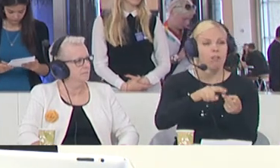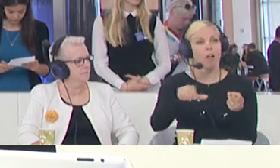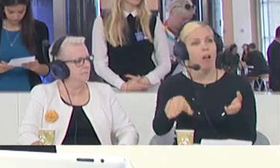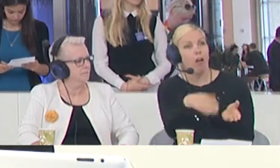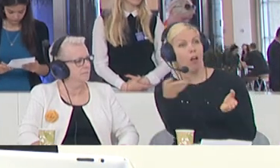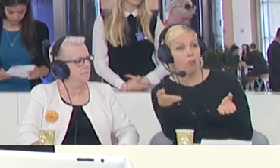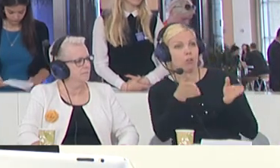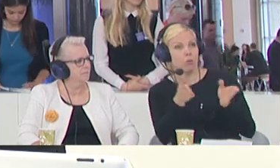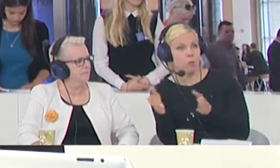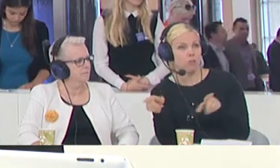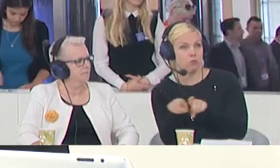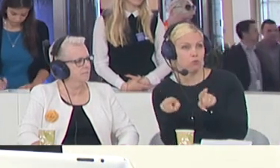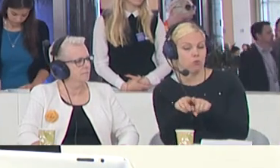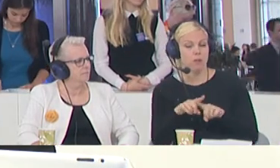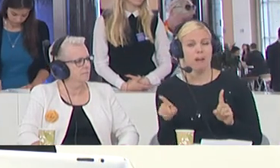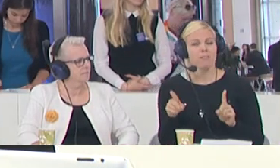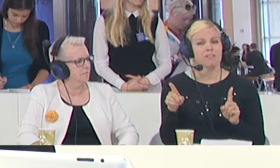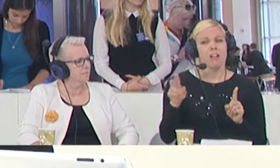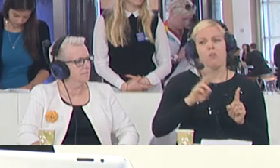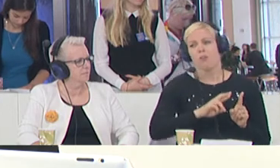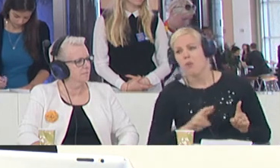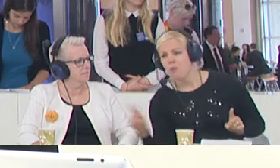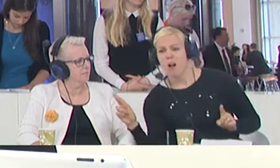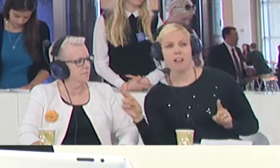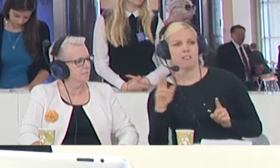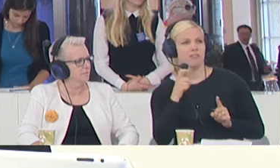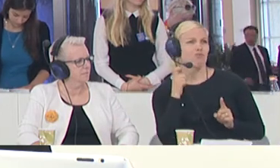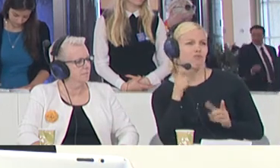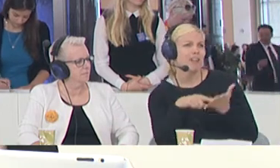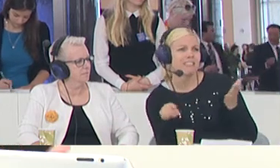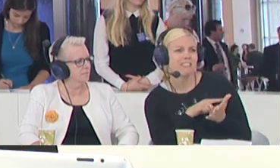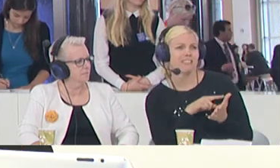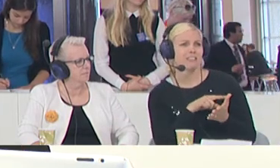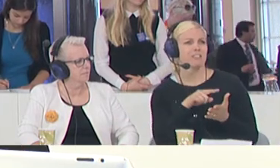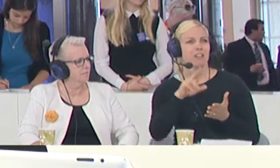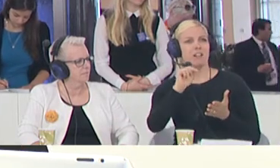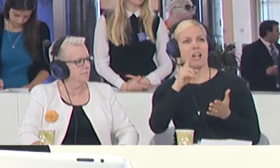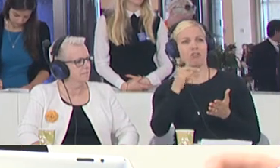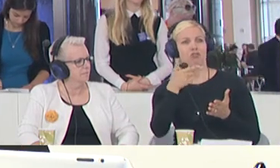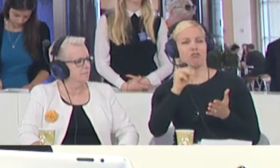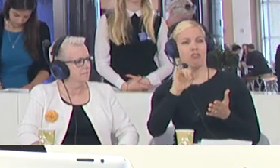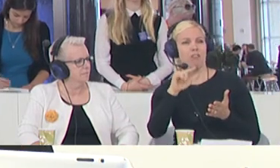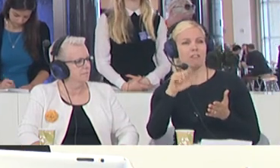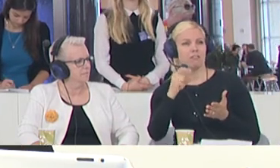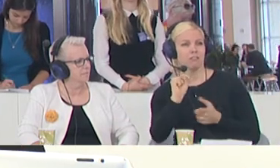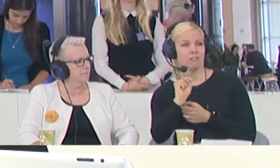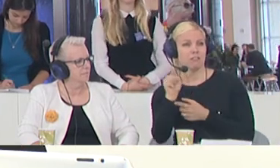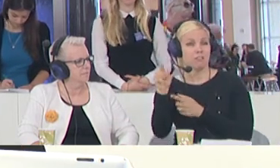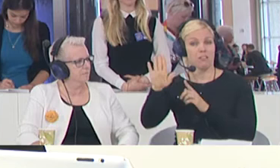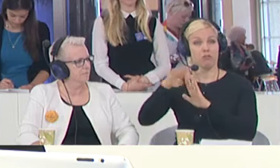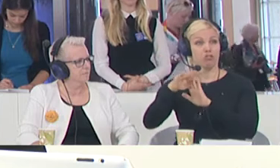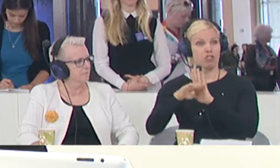if, you know, the extreme right, racist, nationalist agendas are gaining ground and derailing the debate and derailing the